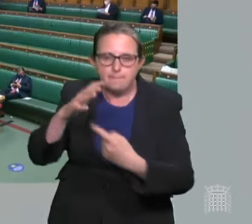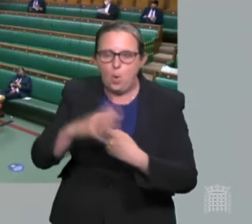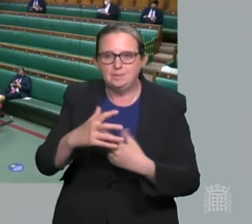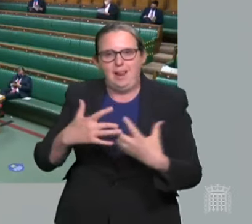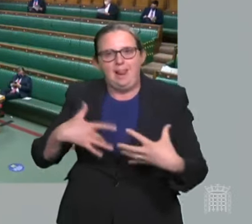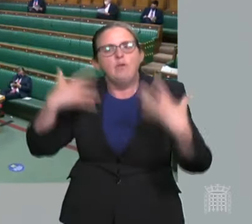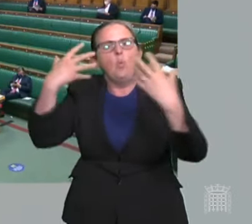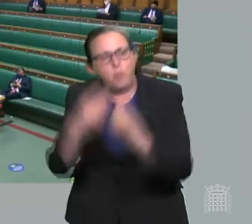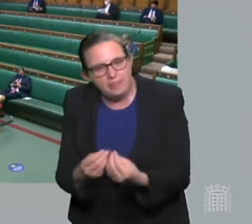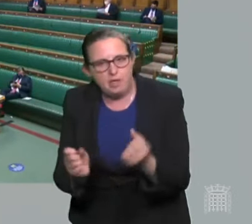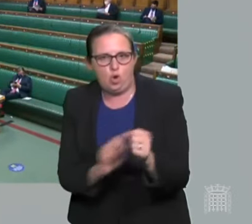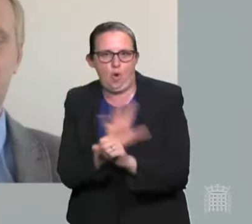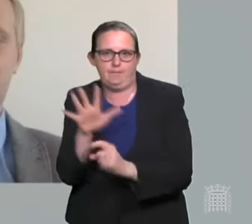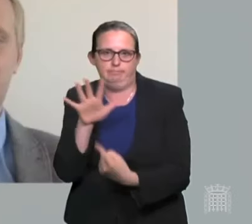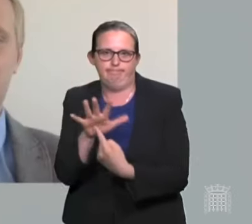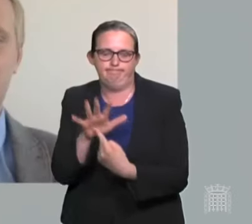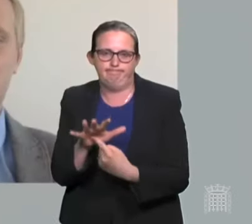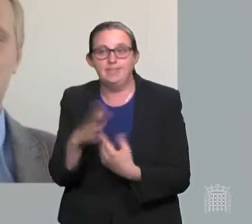We now go to Ben Leib.